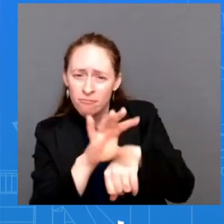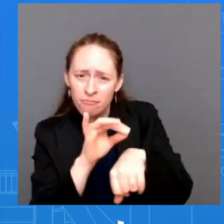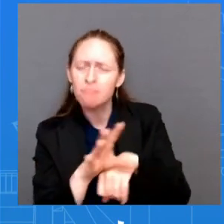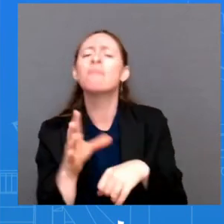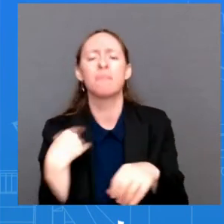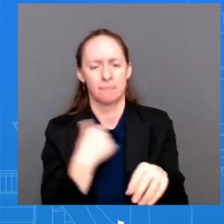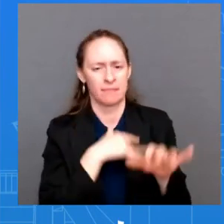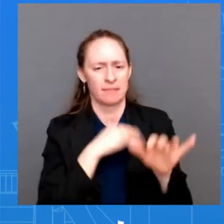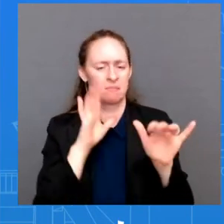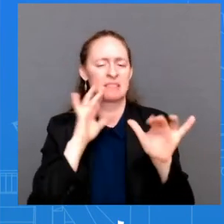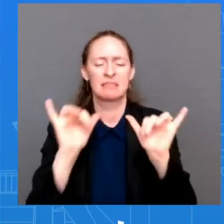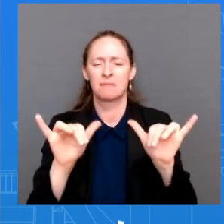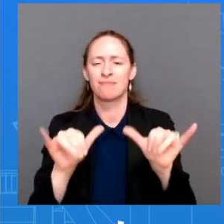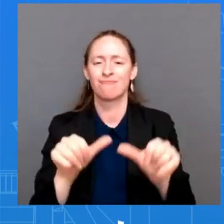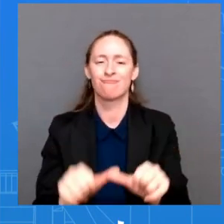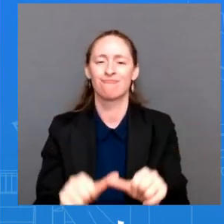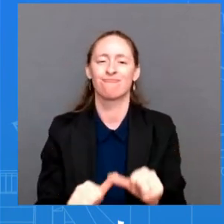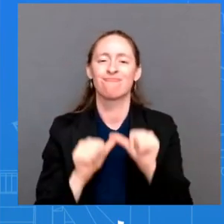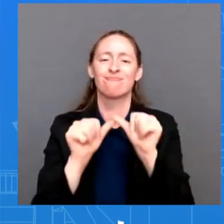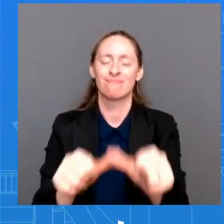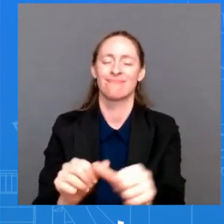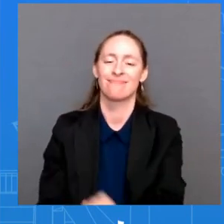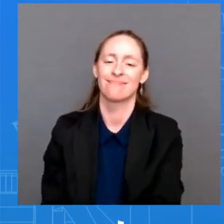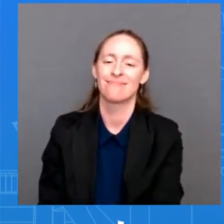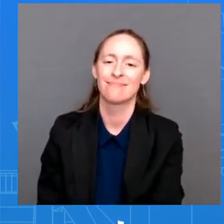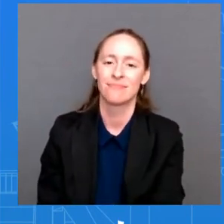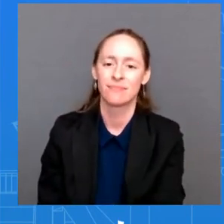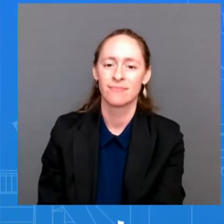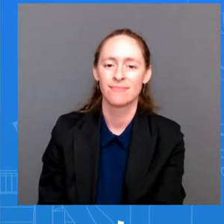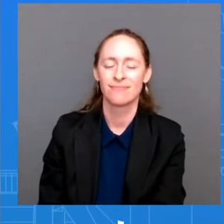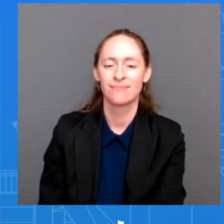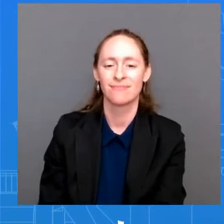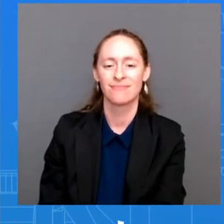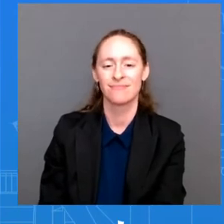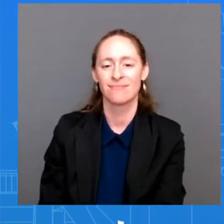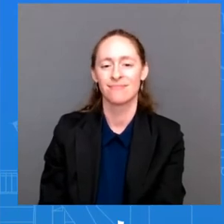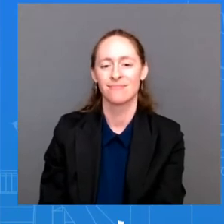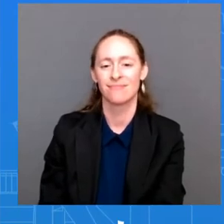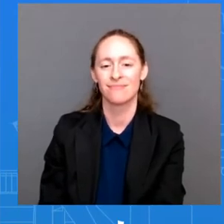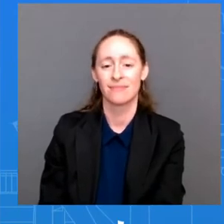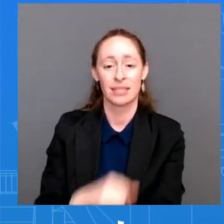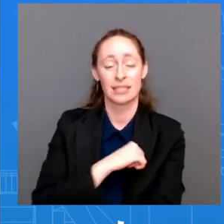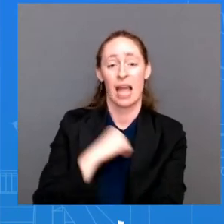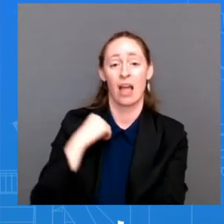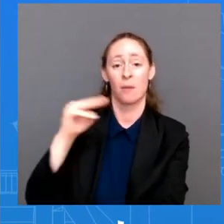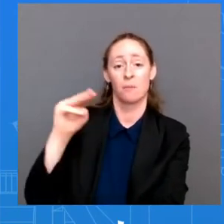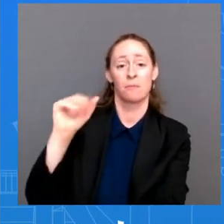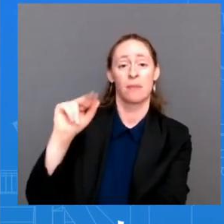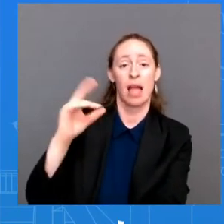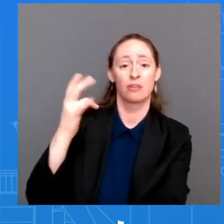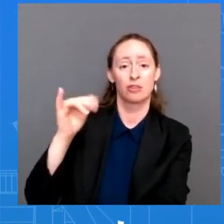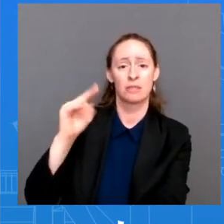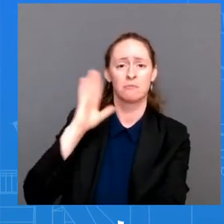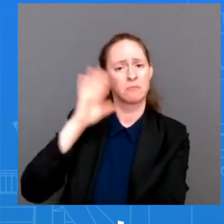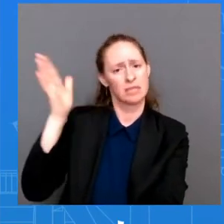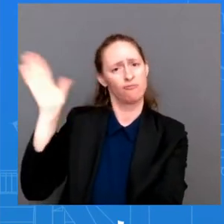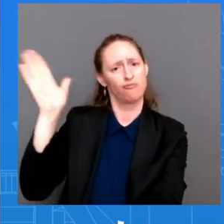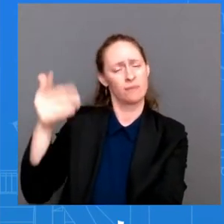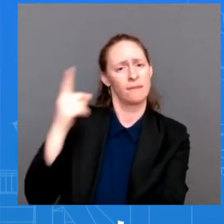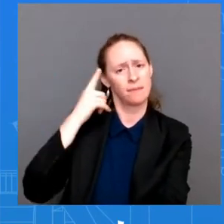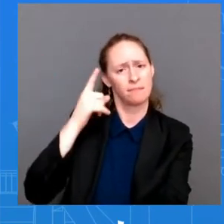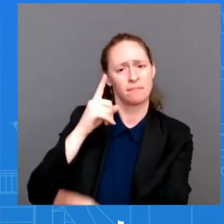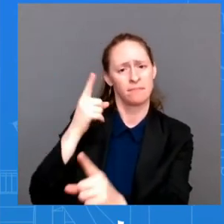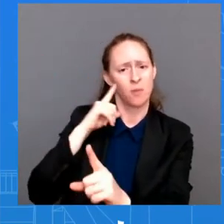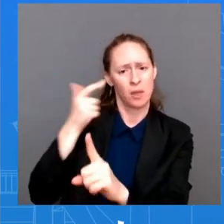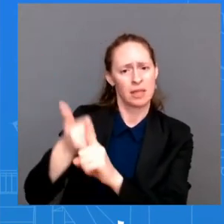I'll I'll leave it to Senator Manchin, who spoke to that and was again, was asked many questions about Senator Sinema. So I'll leave it to him and